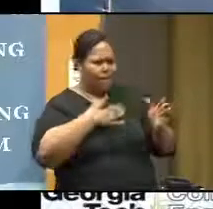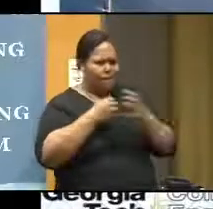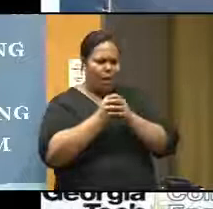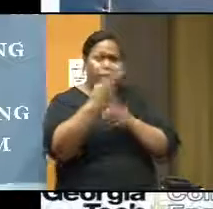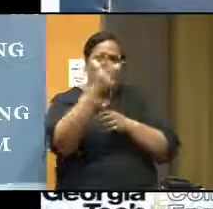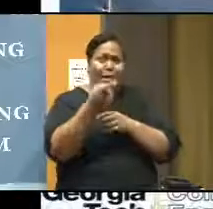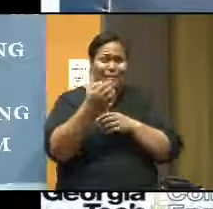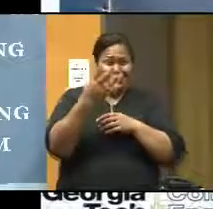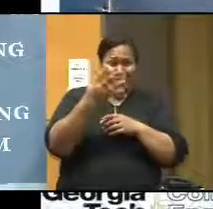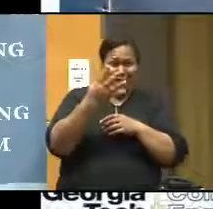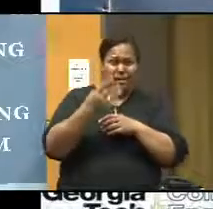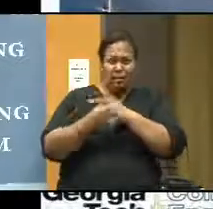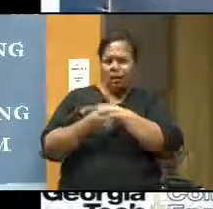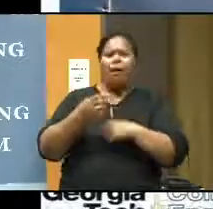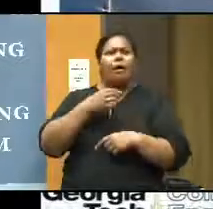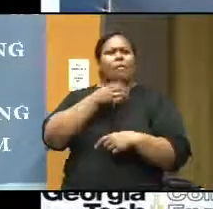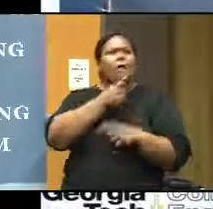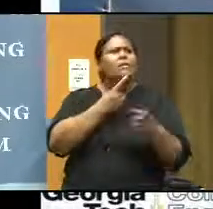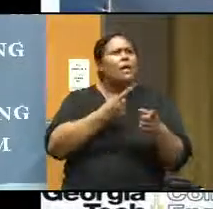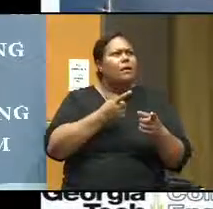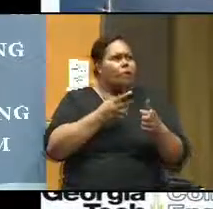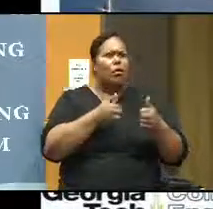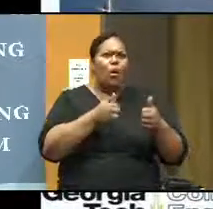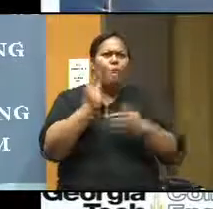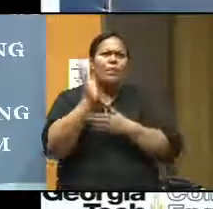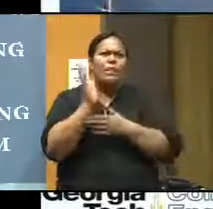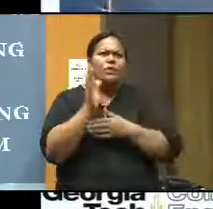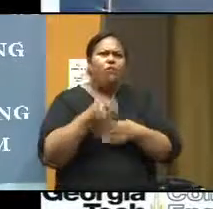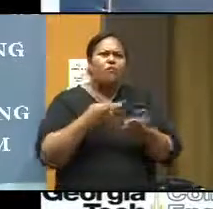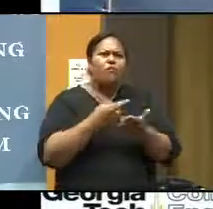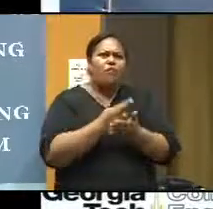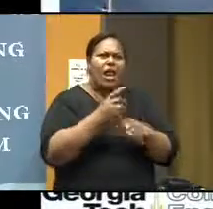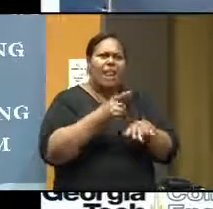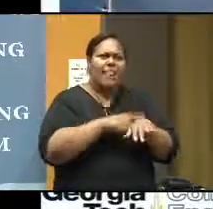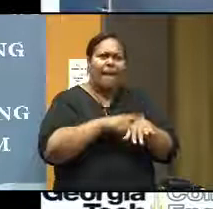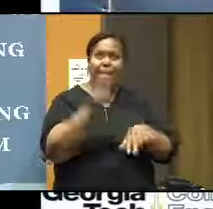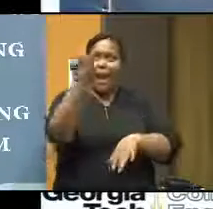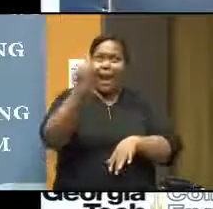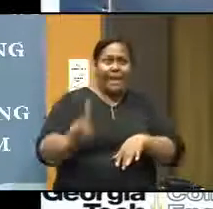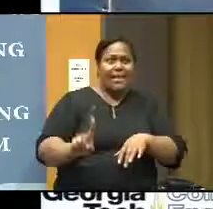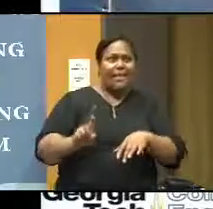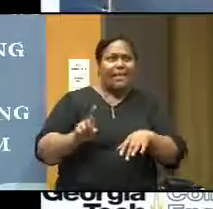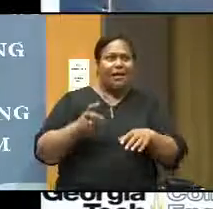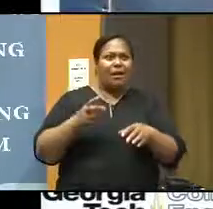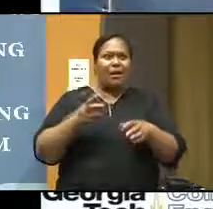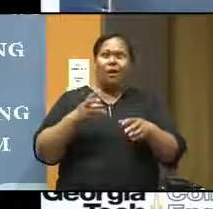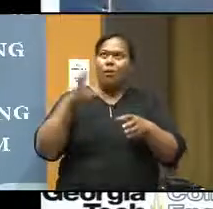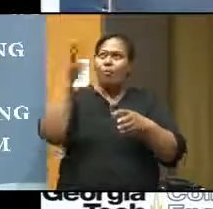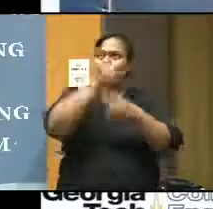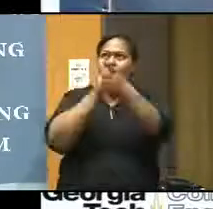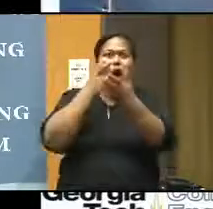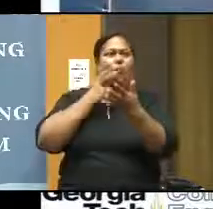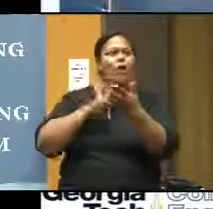made a good presentation of real-time lightning recording. Okay. And then I thought, well, this is